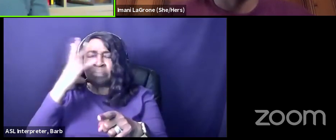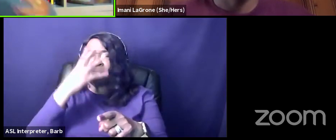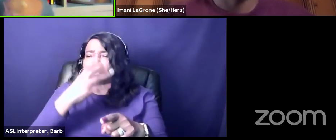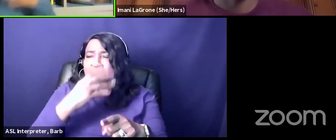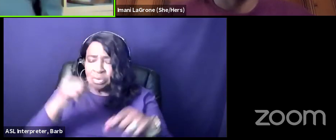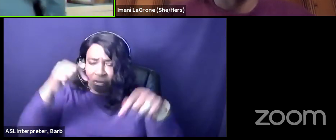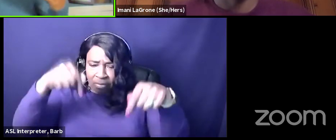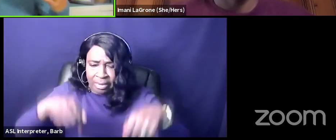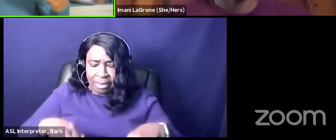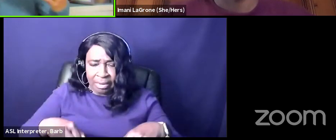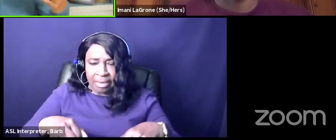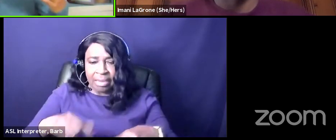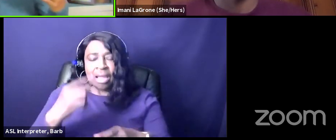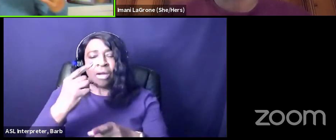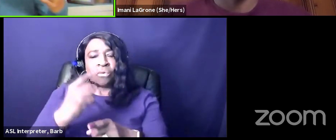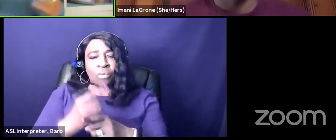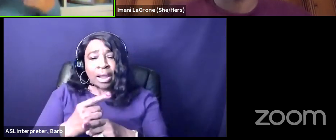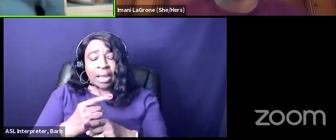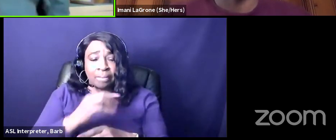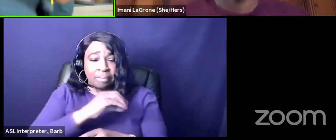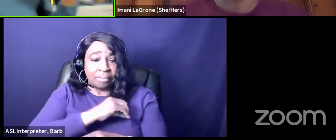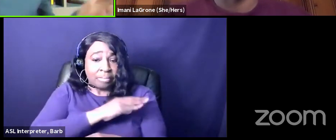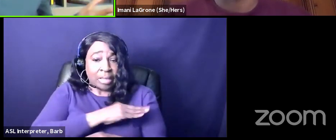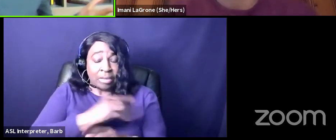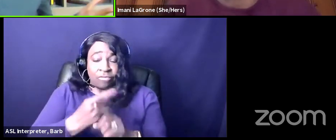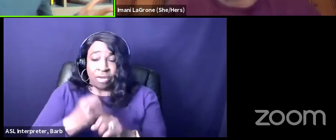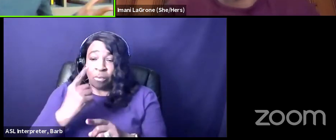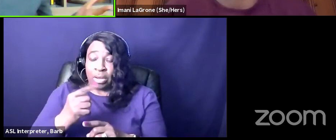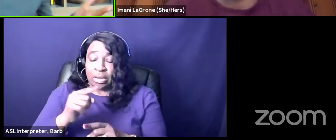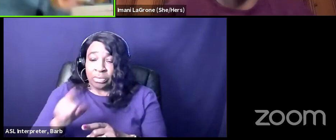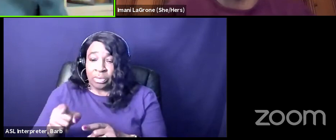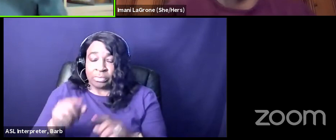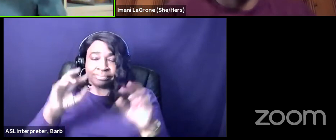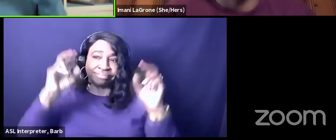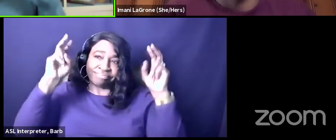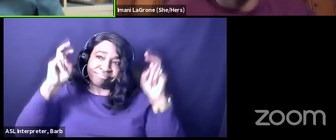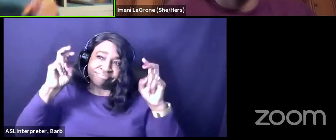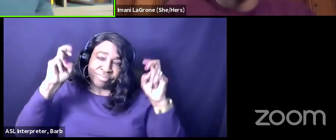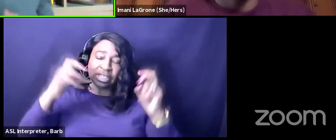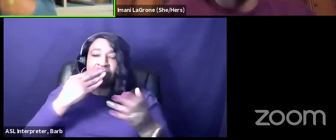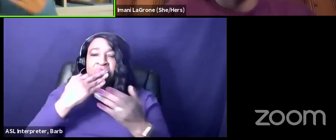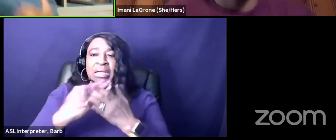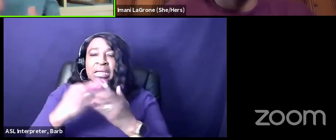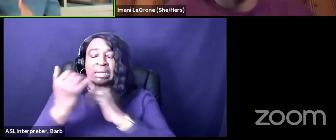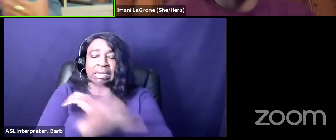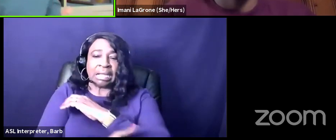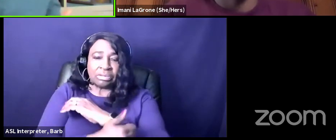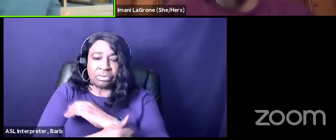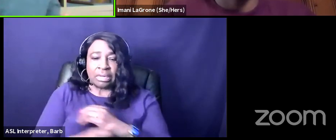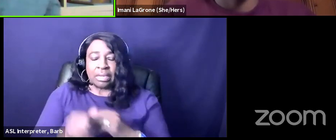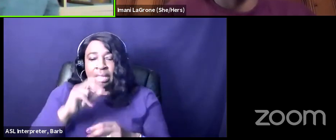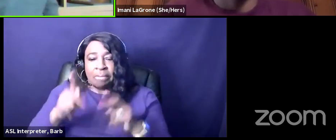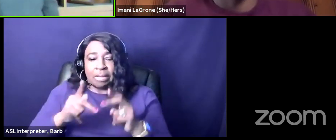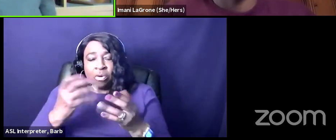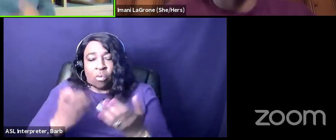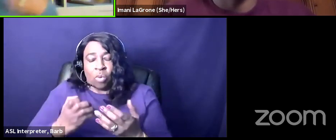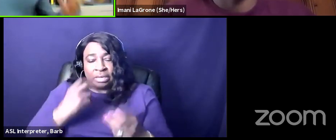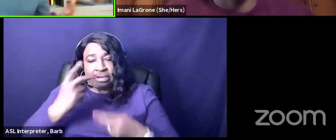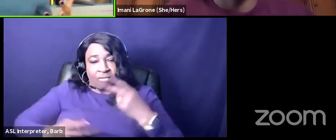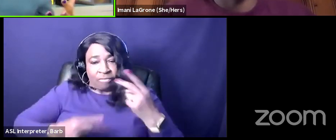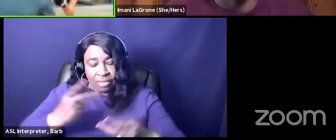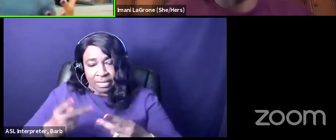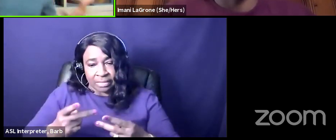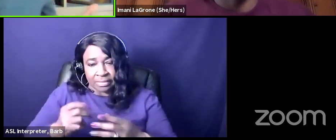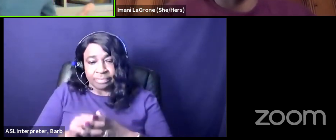right so even barack obama's from one of the good countries right in quotes that people want to visit so the